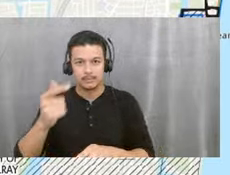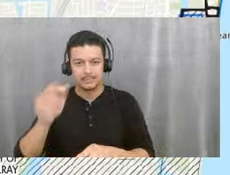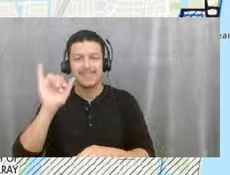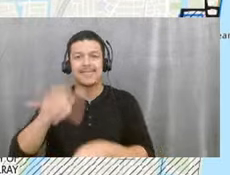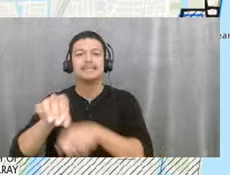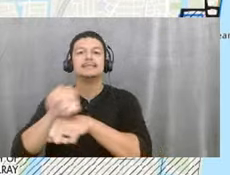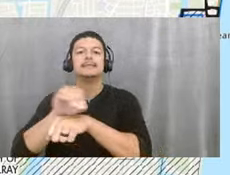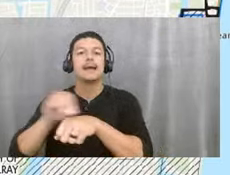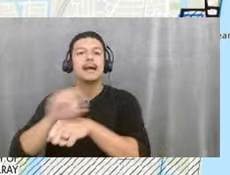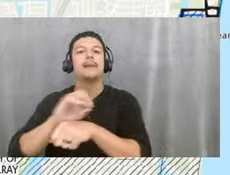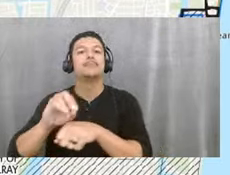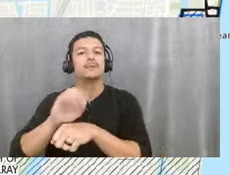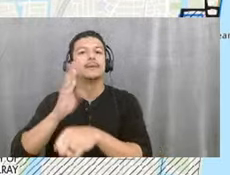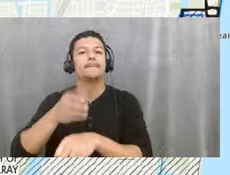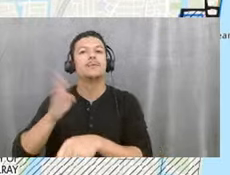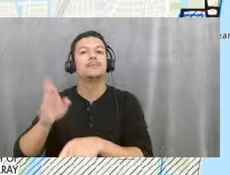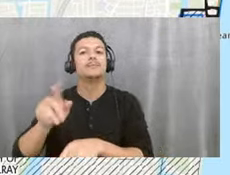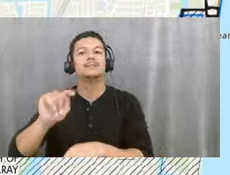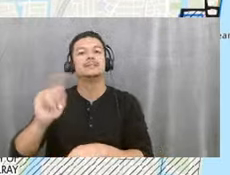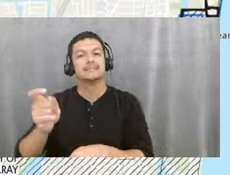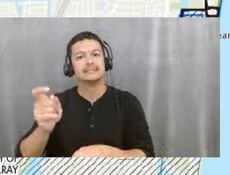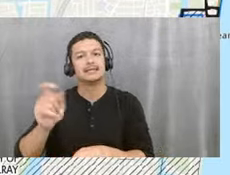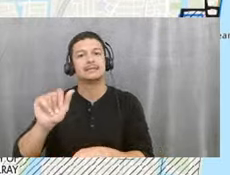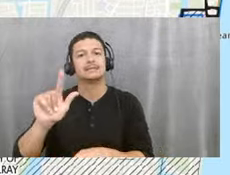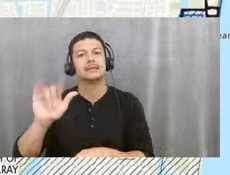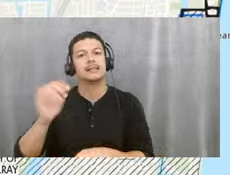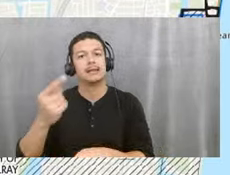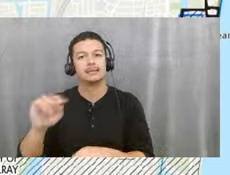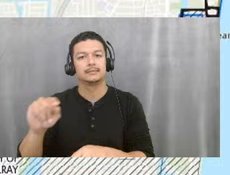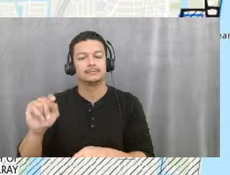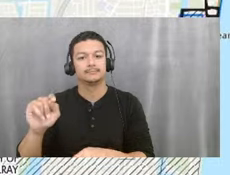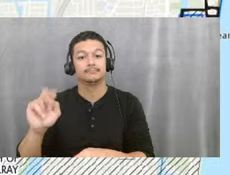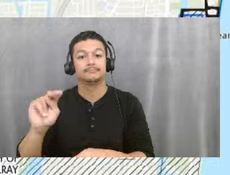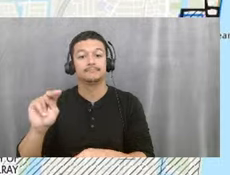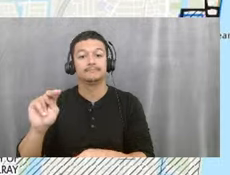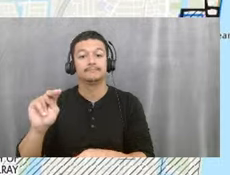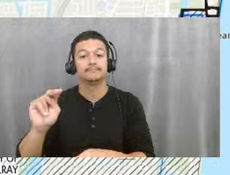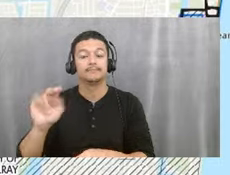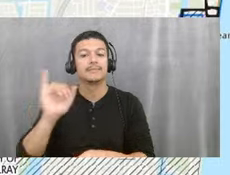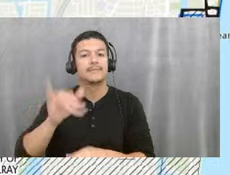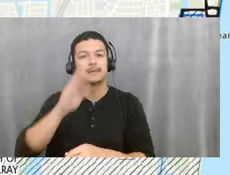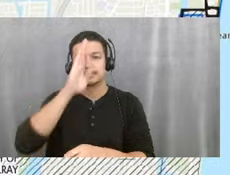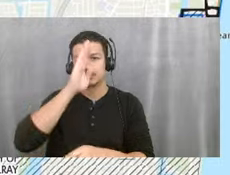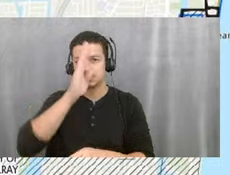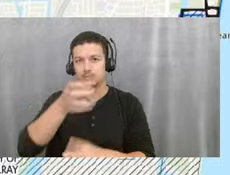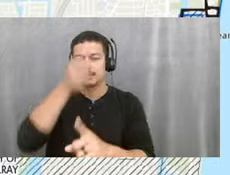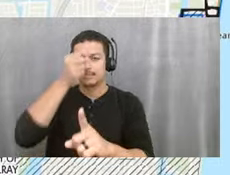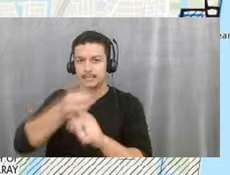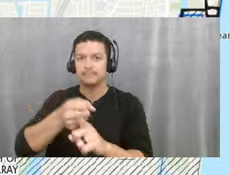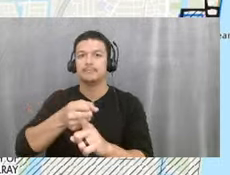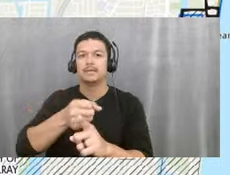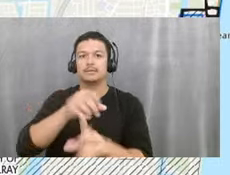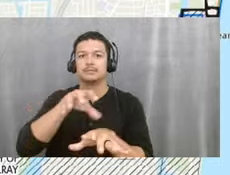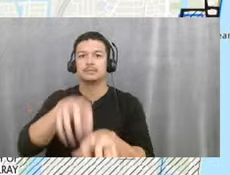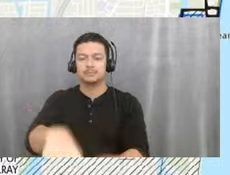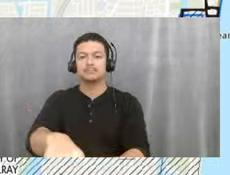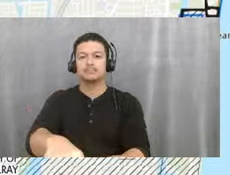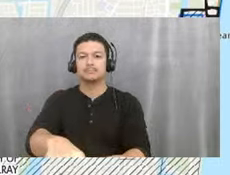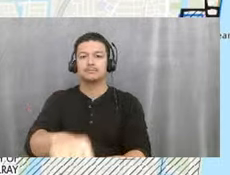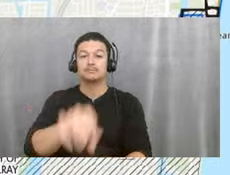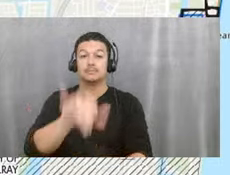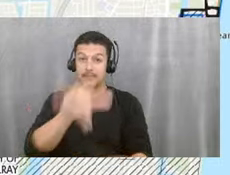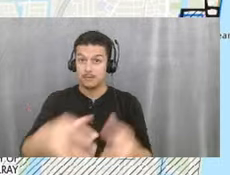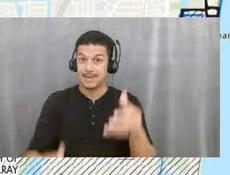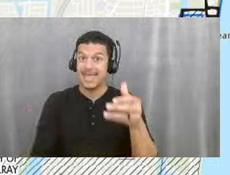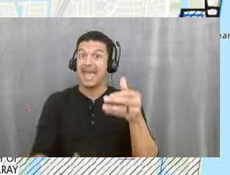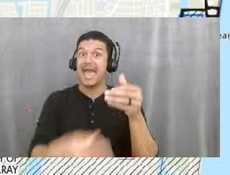line. So this would be the direct impact of annexation. So what it would add to us. Yes. And this